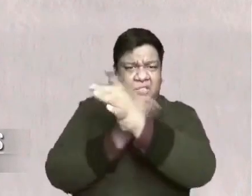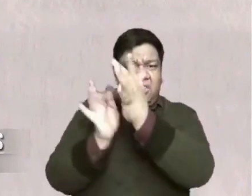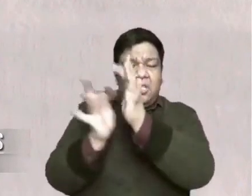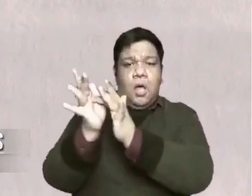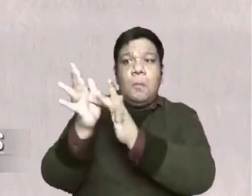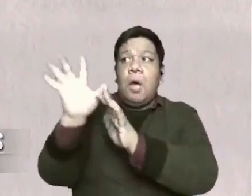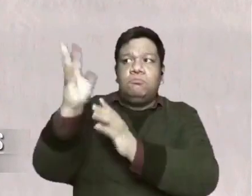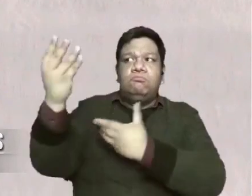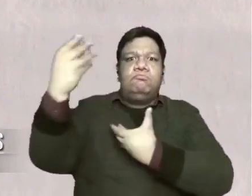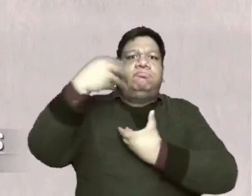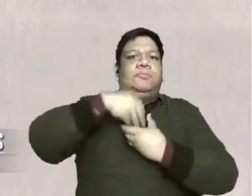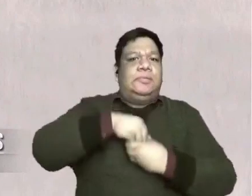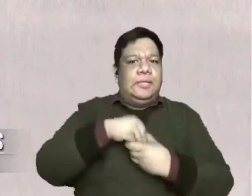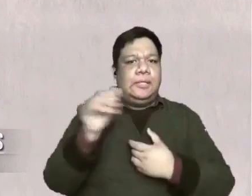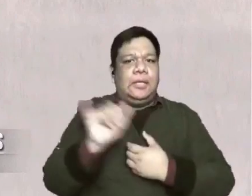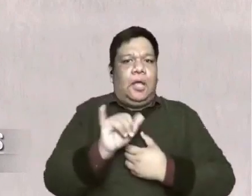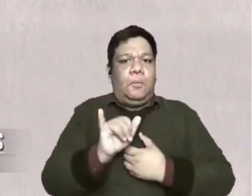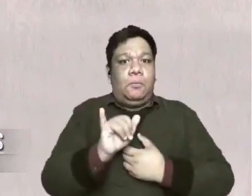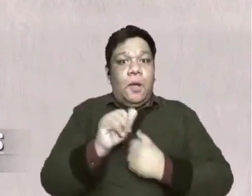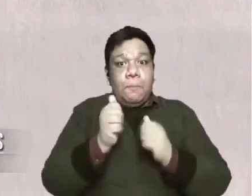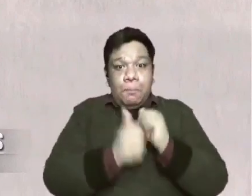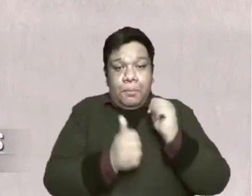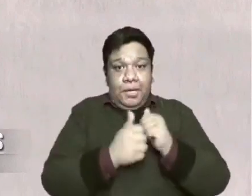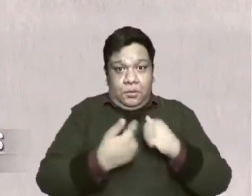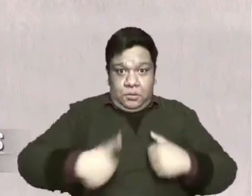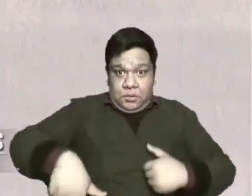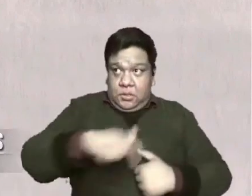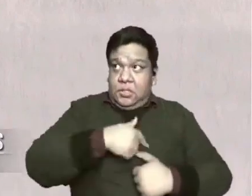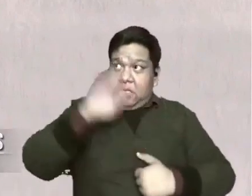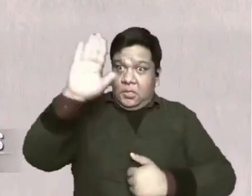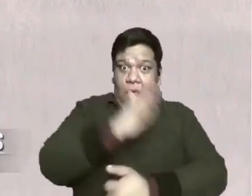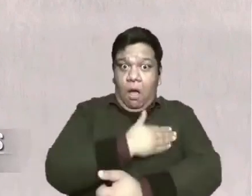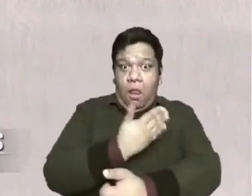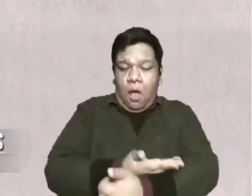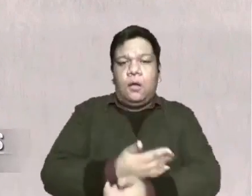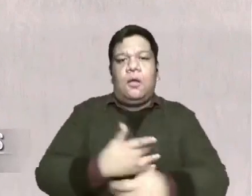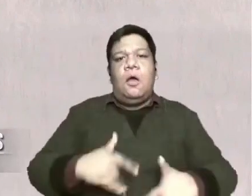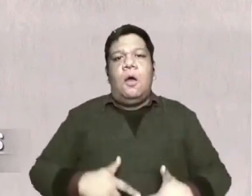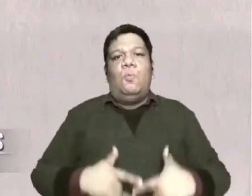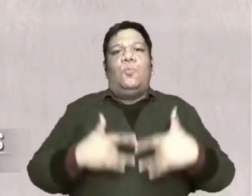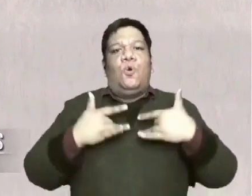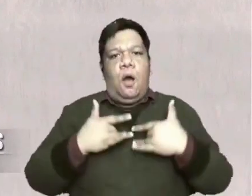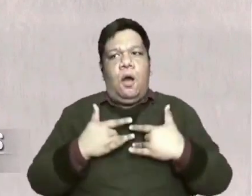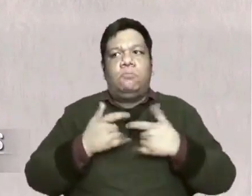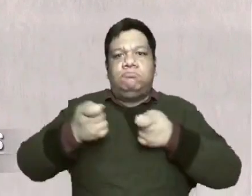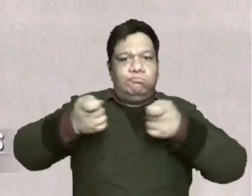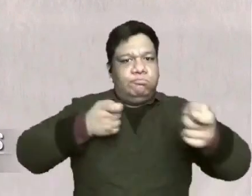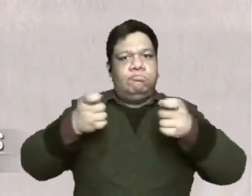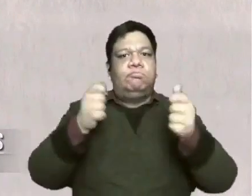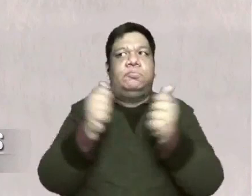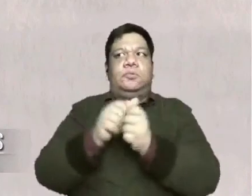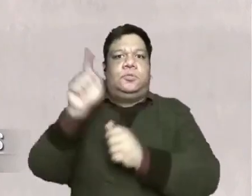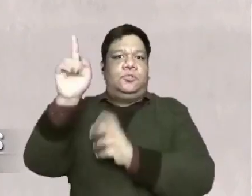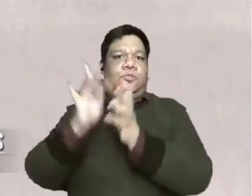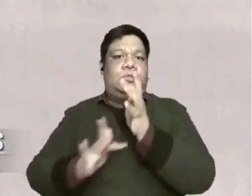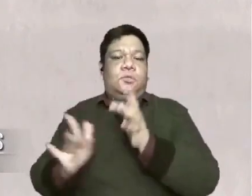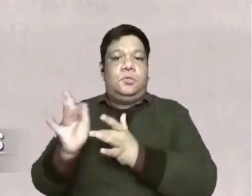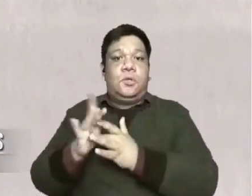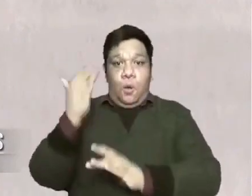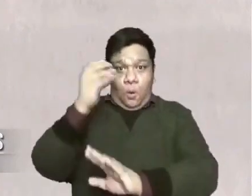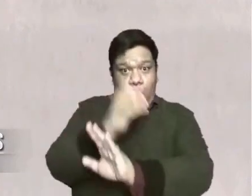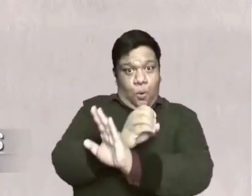in other words a child of God leads and reigns with Christ in Old Testament